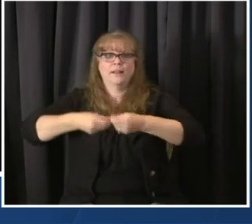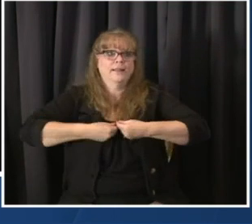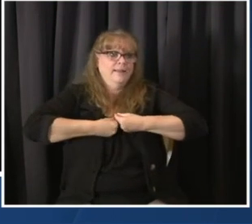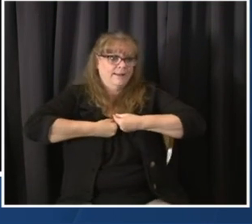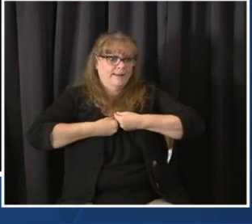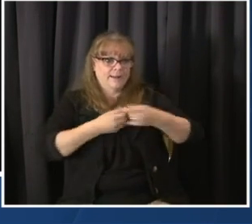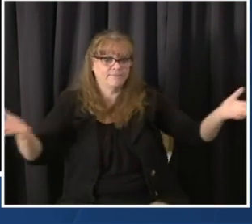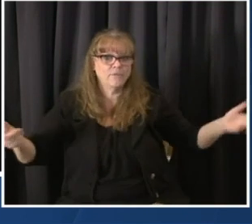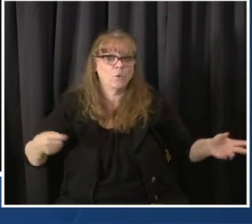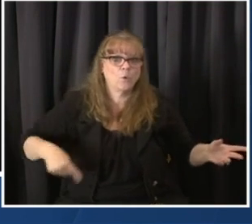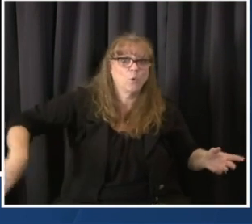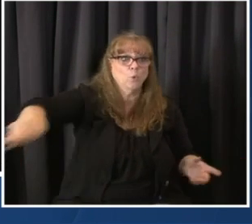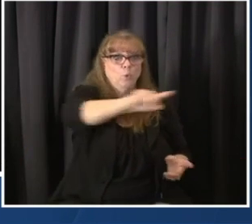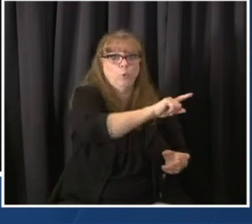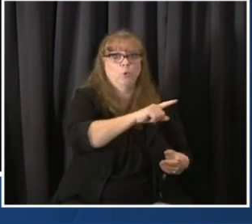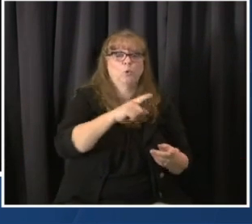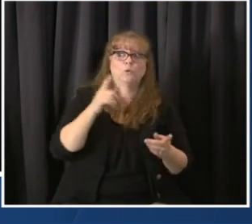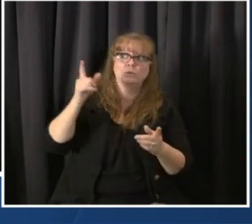Final question.